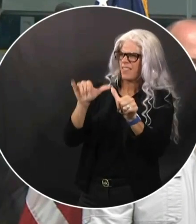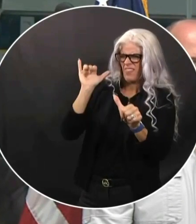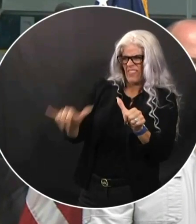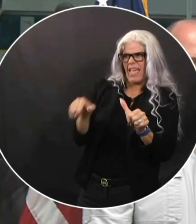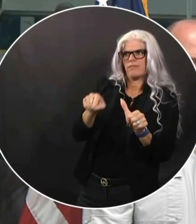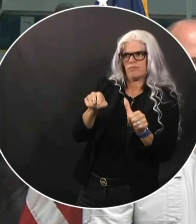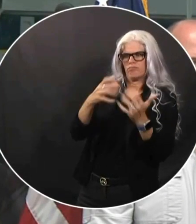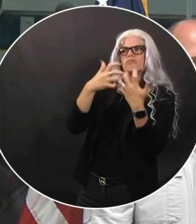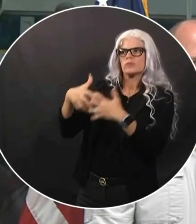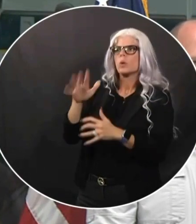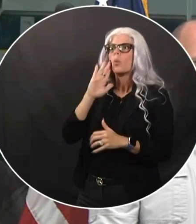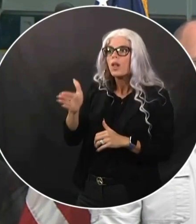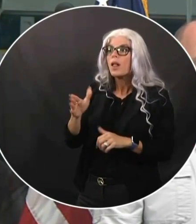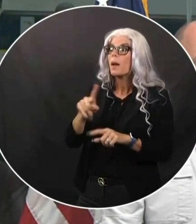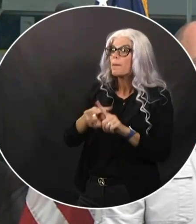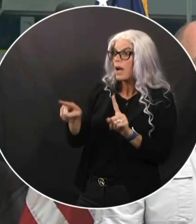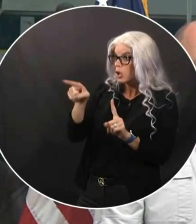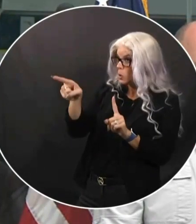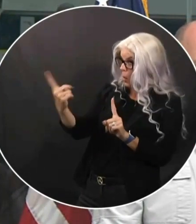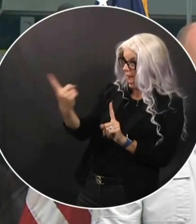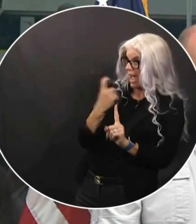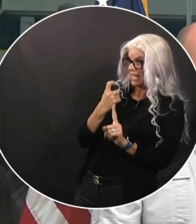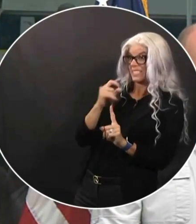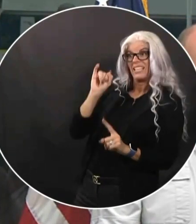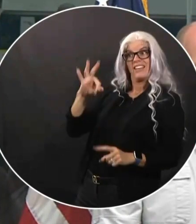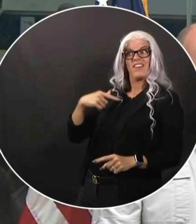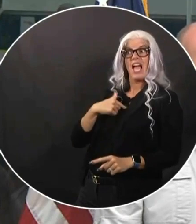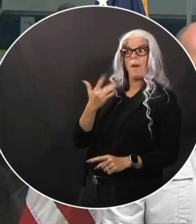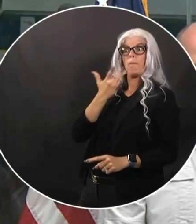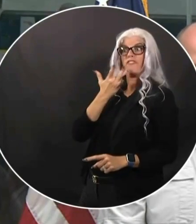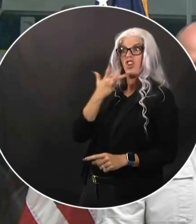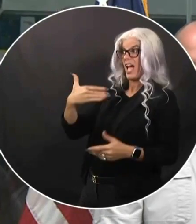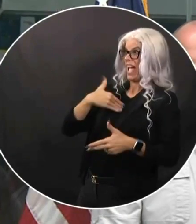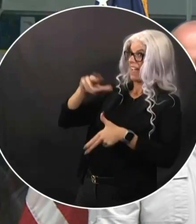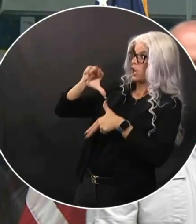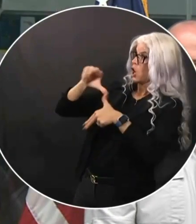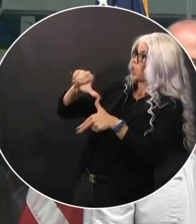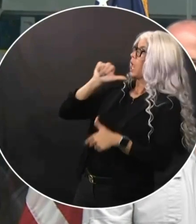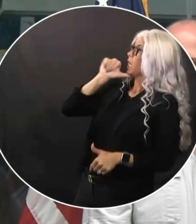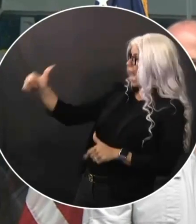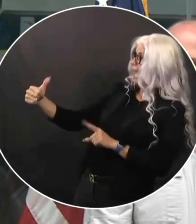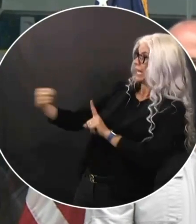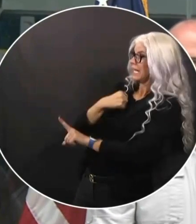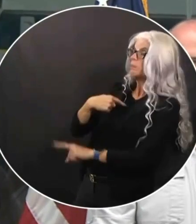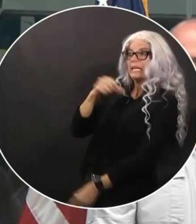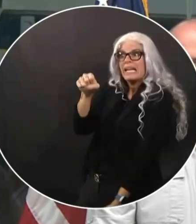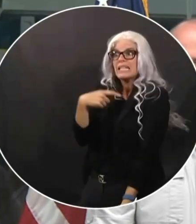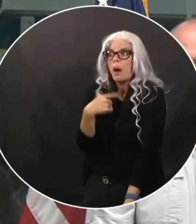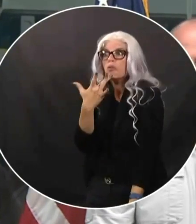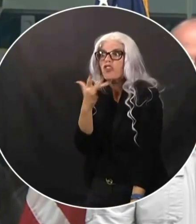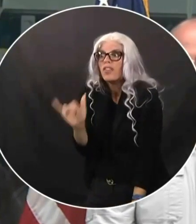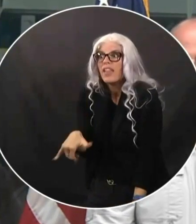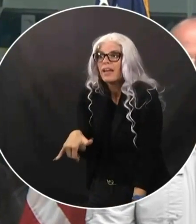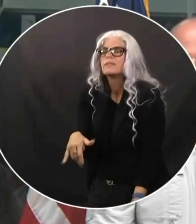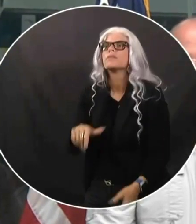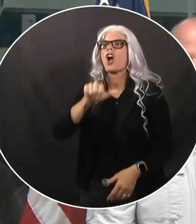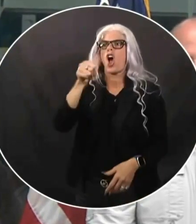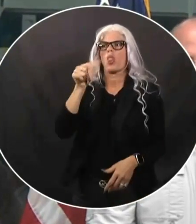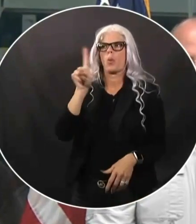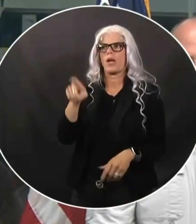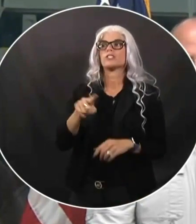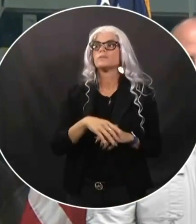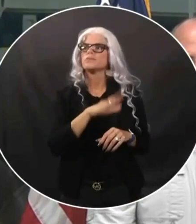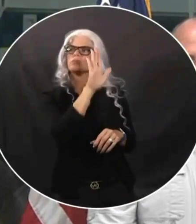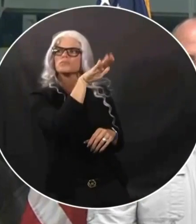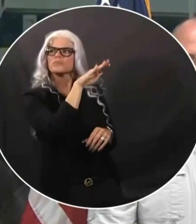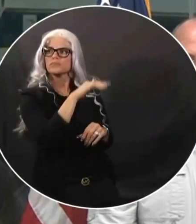asking what I rather not have had a storm hit us, the answer is yes. Just to clarify, is this going to be a storm sort of where Irma was like